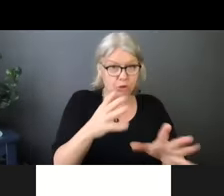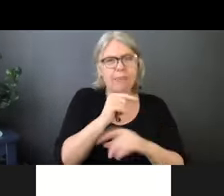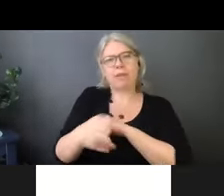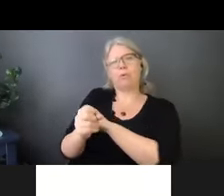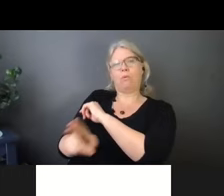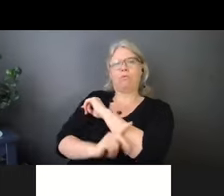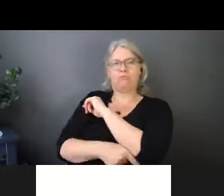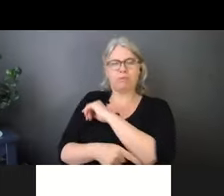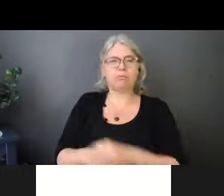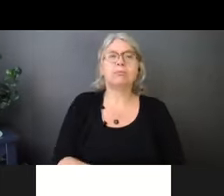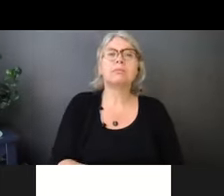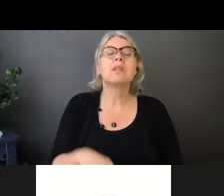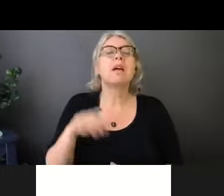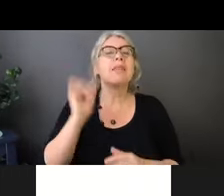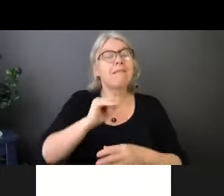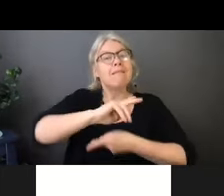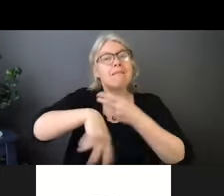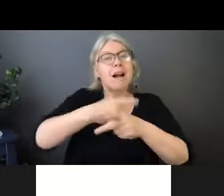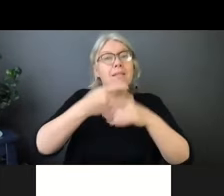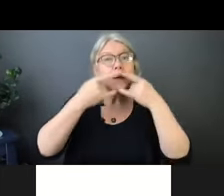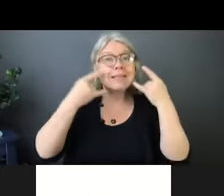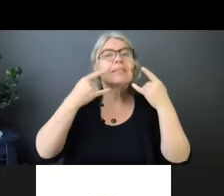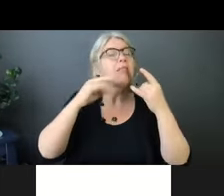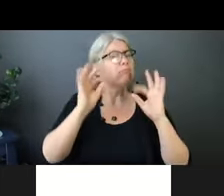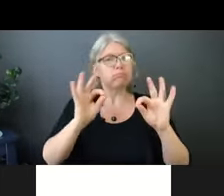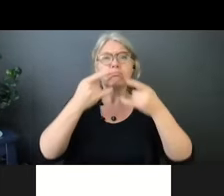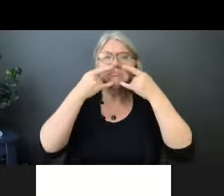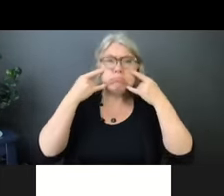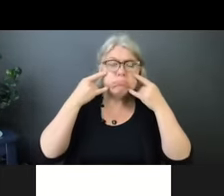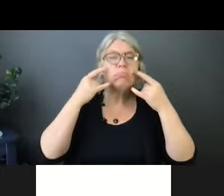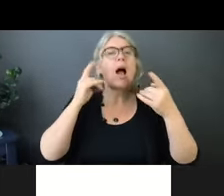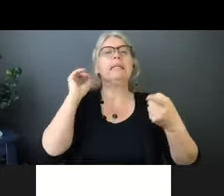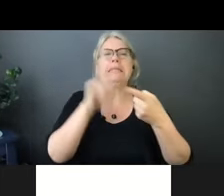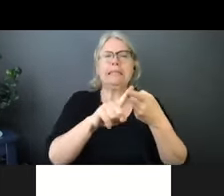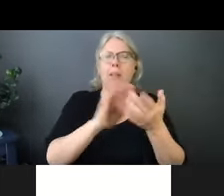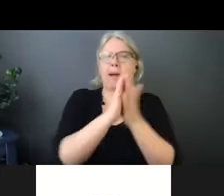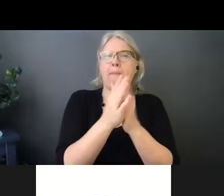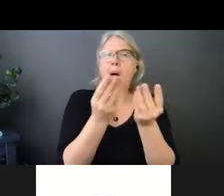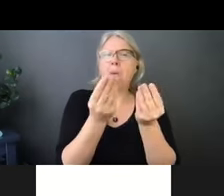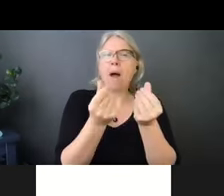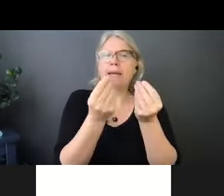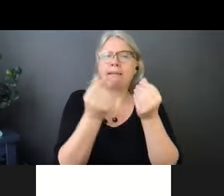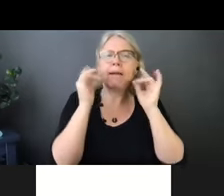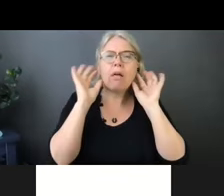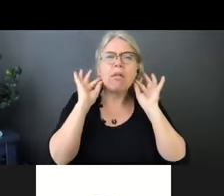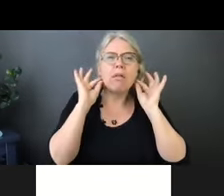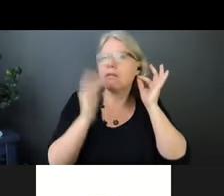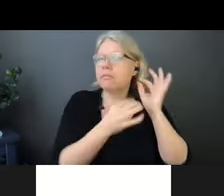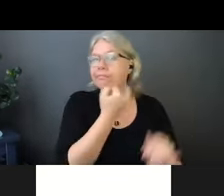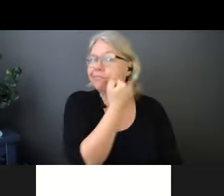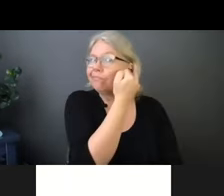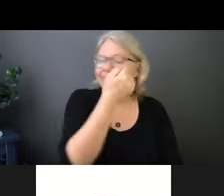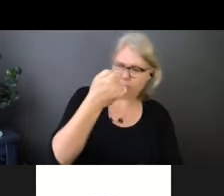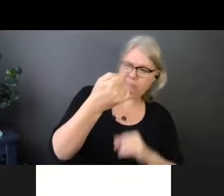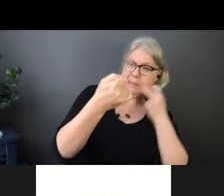only good as long as they don't become moist. So when you find moisture inside of your mask,